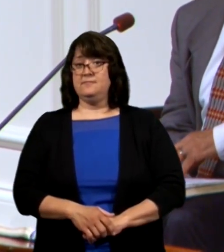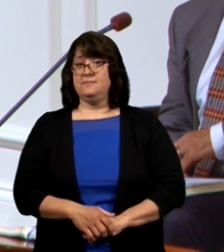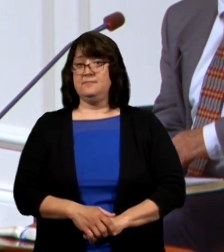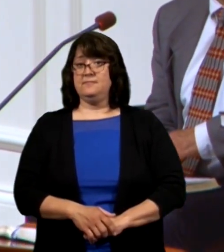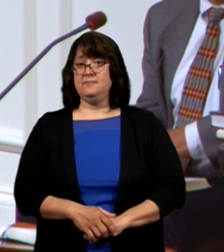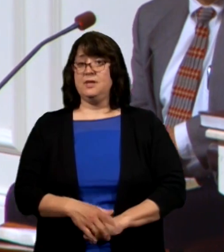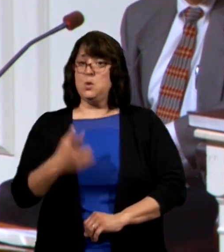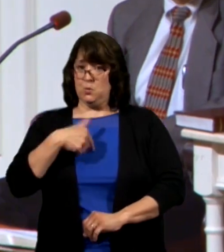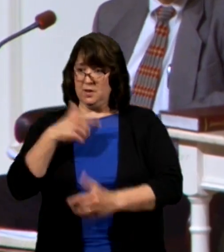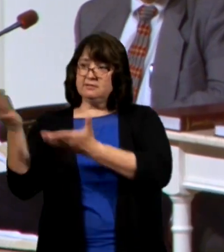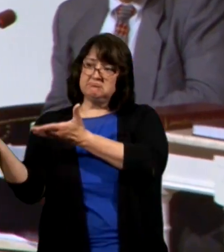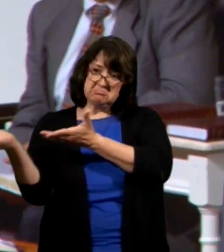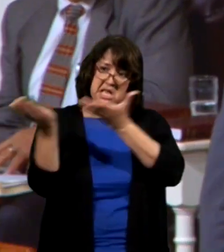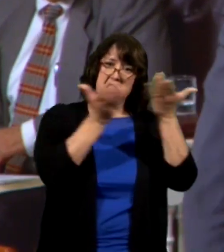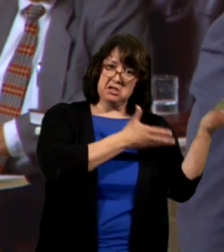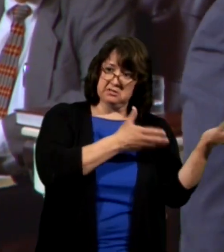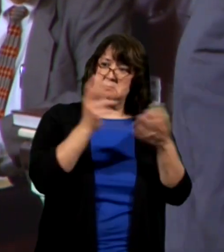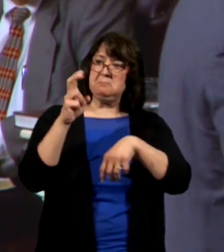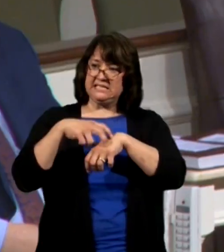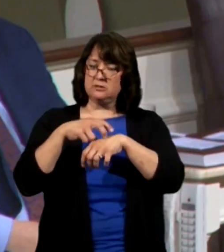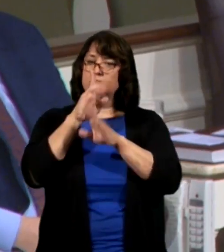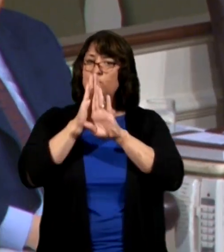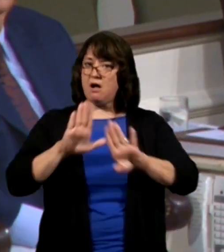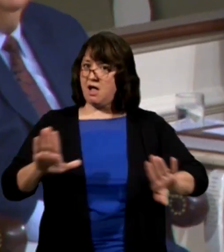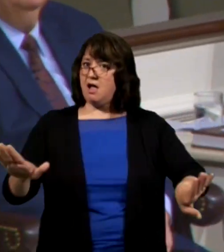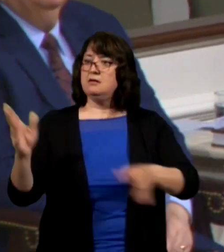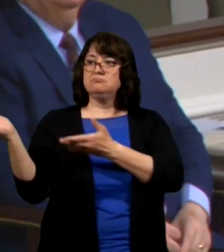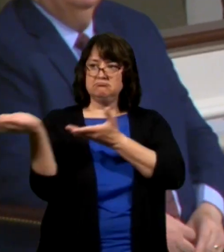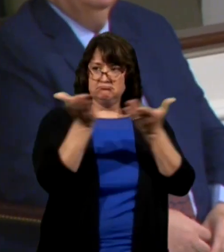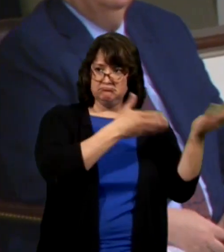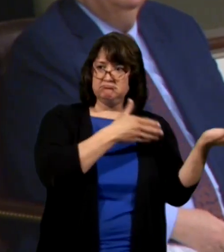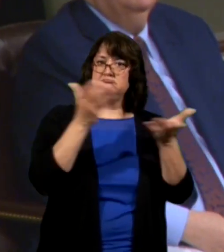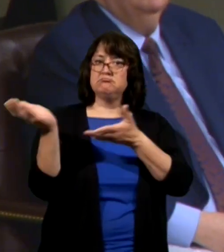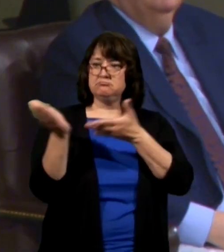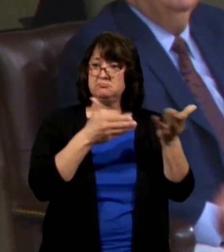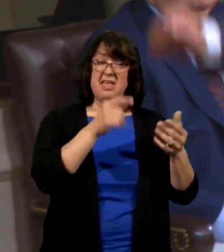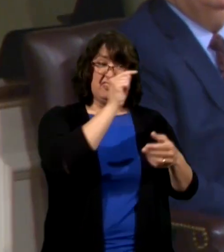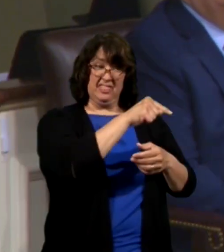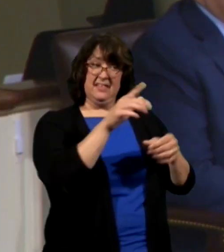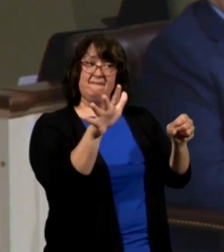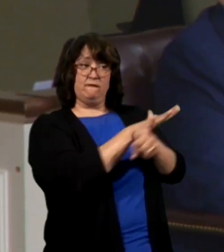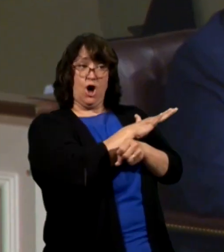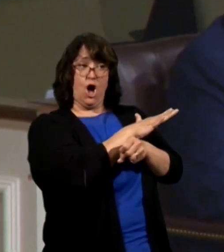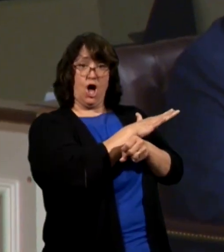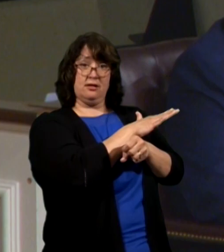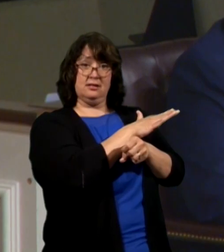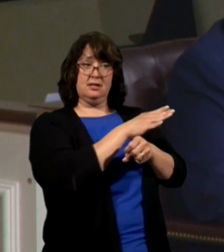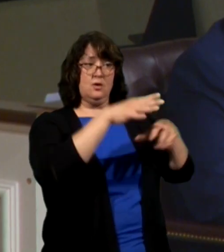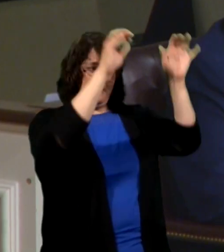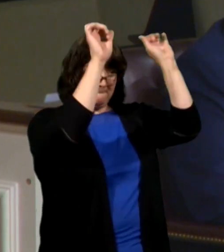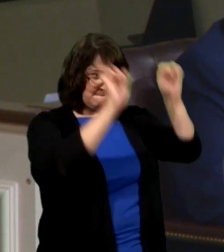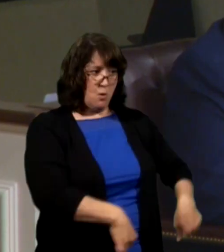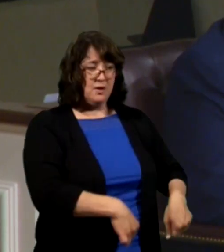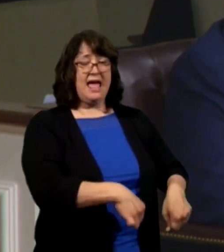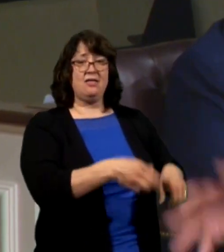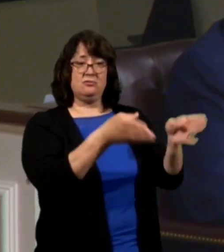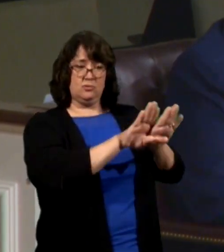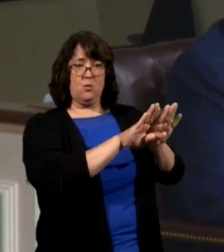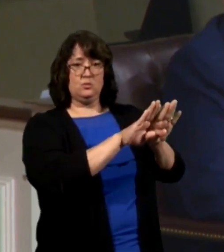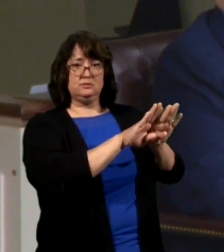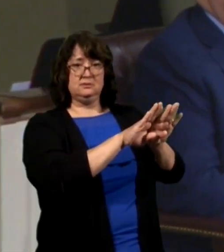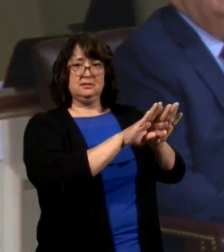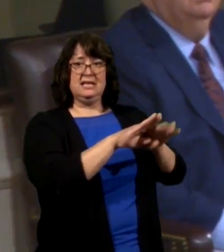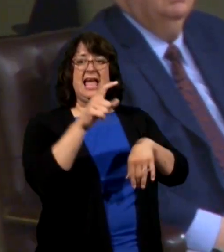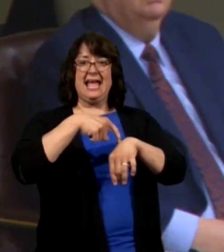potatoes carried potatoes in silence until this van was full we pulled the door down it's